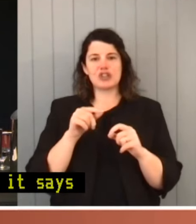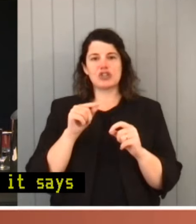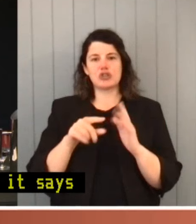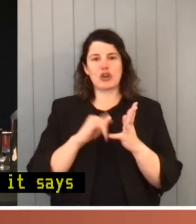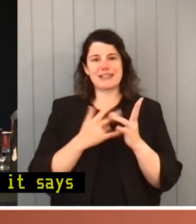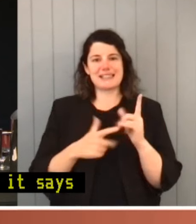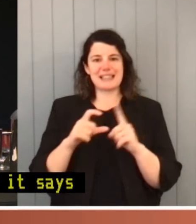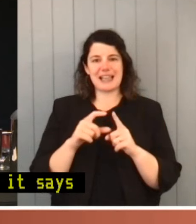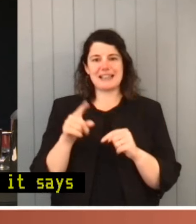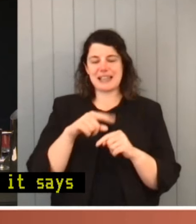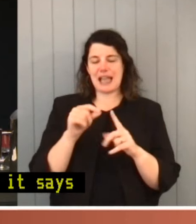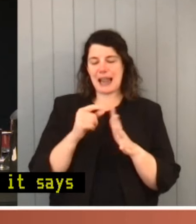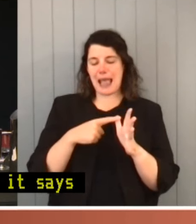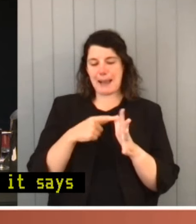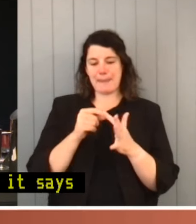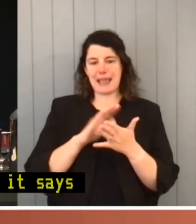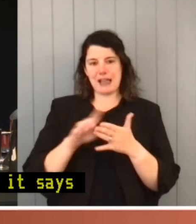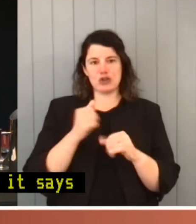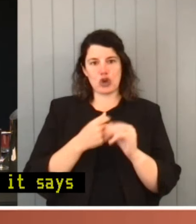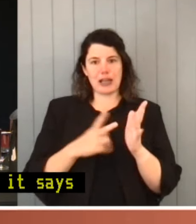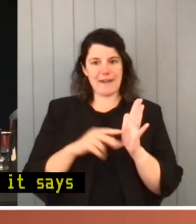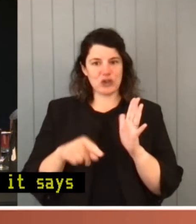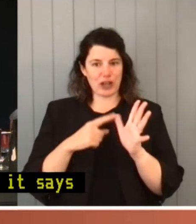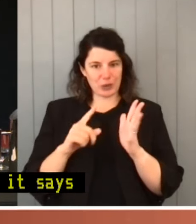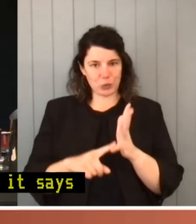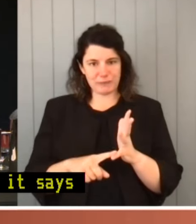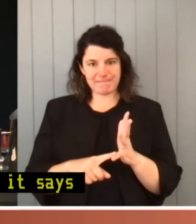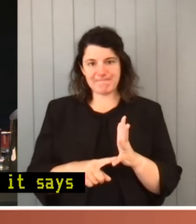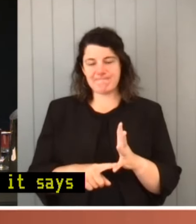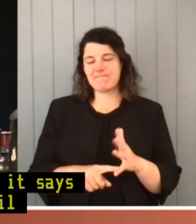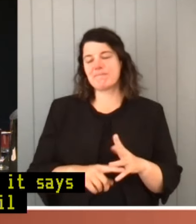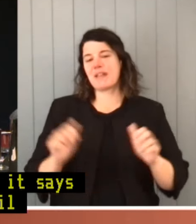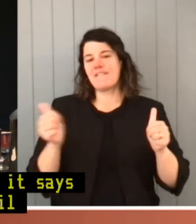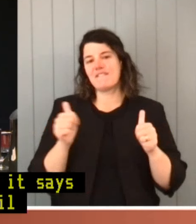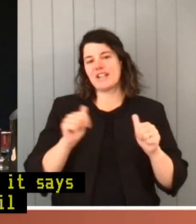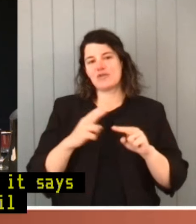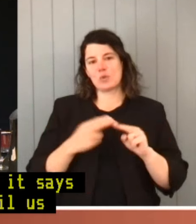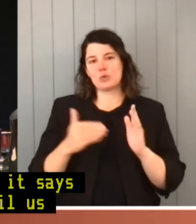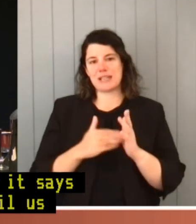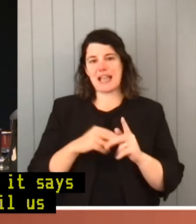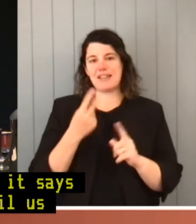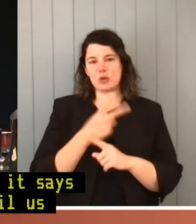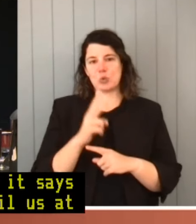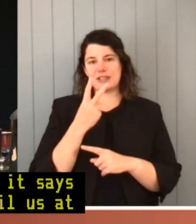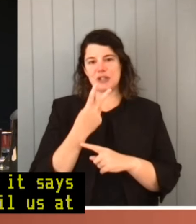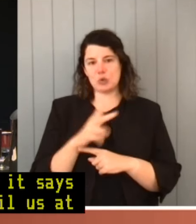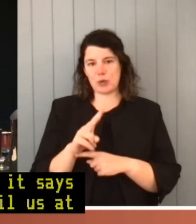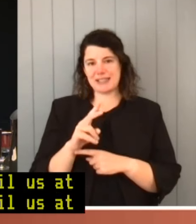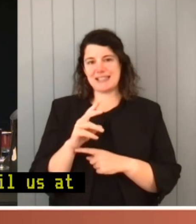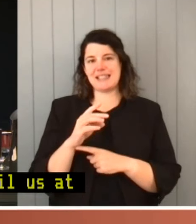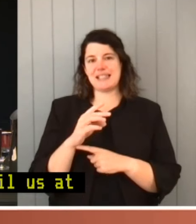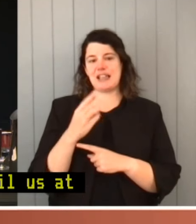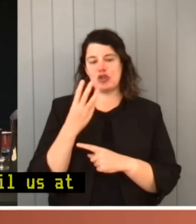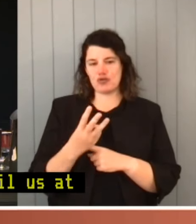.au. That concludes our formal proceedings and the 2020 Senate lecture series. it just